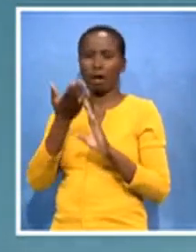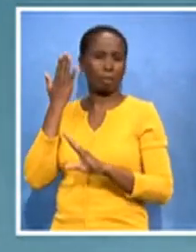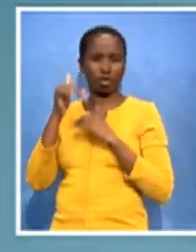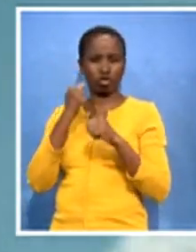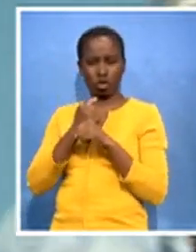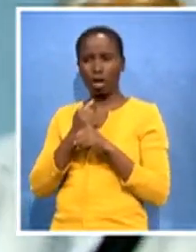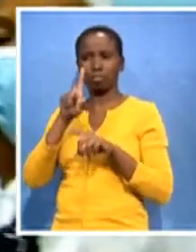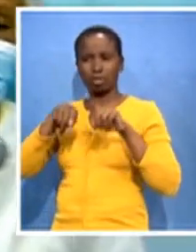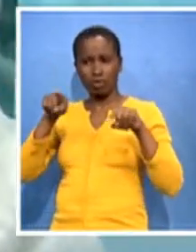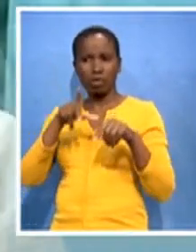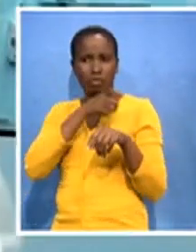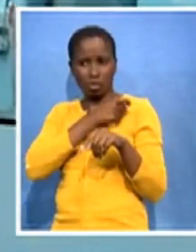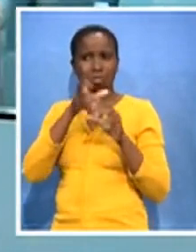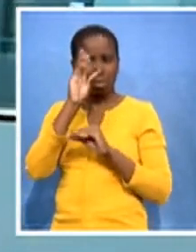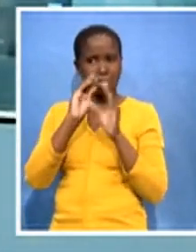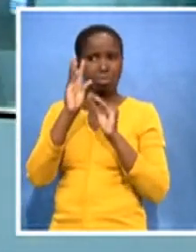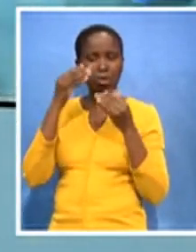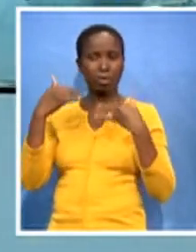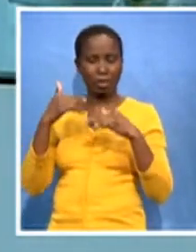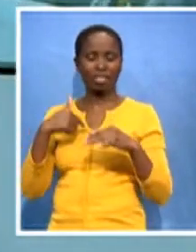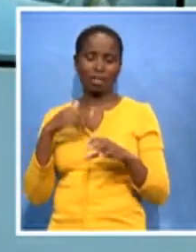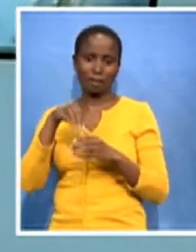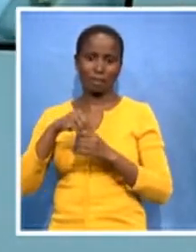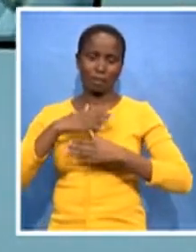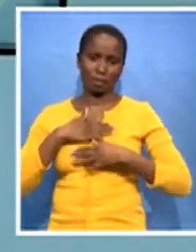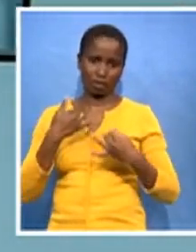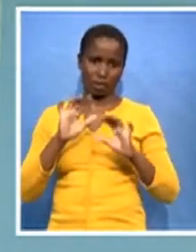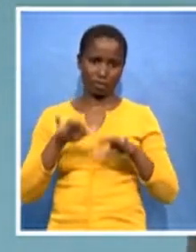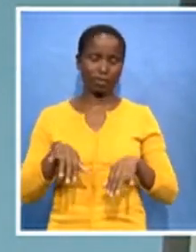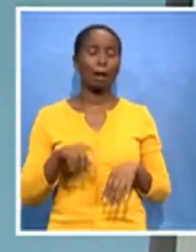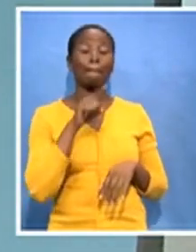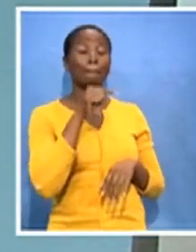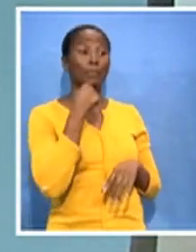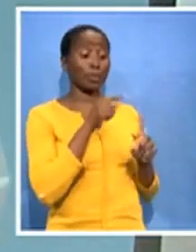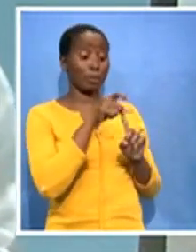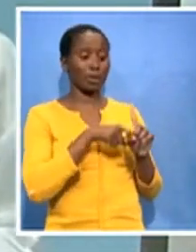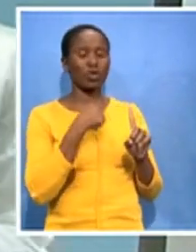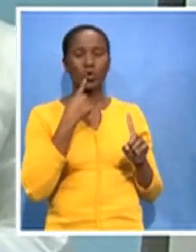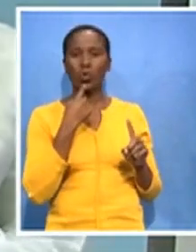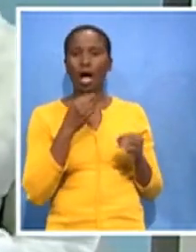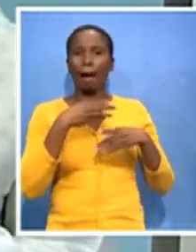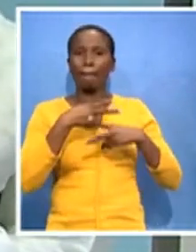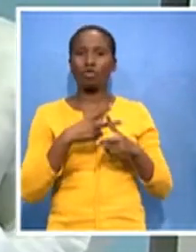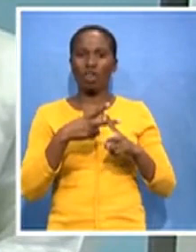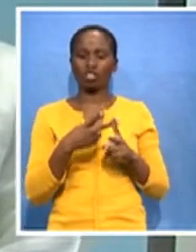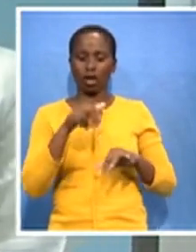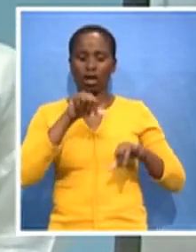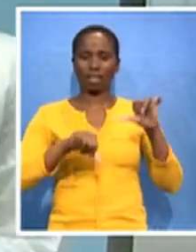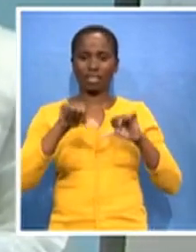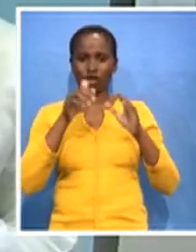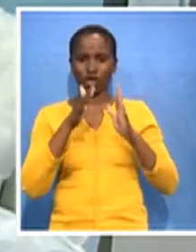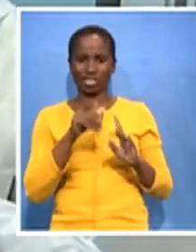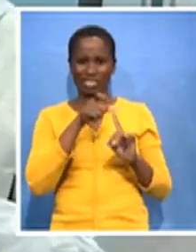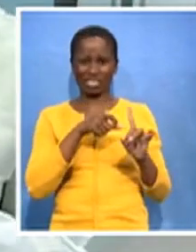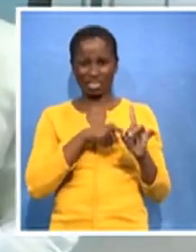was Marnese Falvey, who's a manufacturing technologist here at Aspen. Just speaking about the whole process of how the vaccine is made, he's saying that he's very excited. I'm sure you're aware,